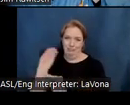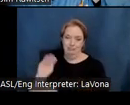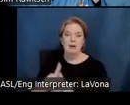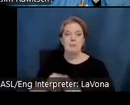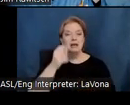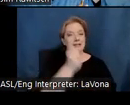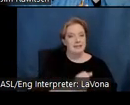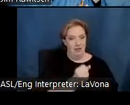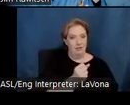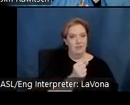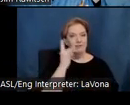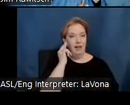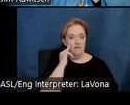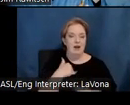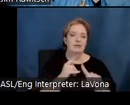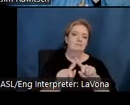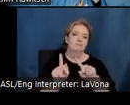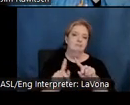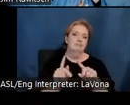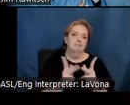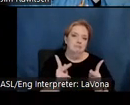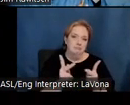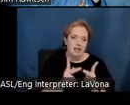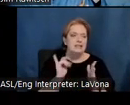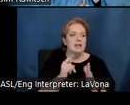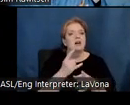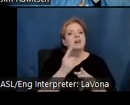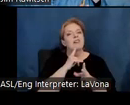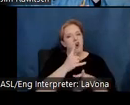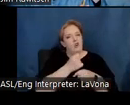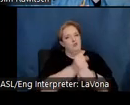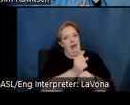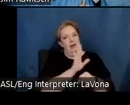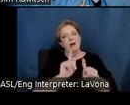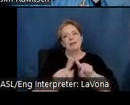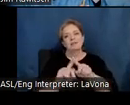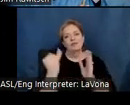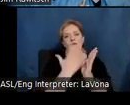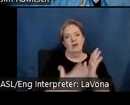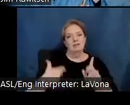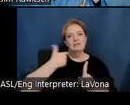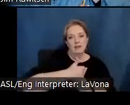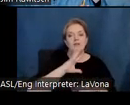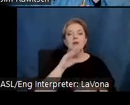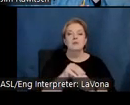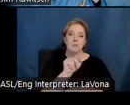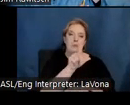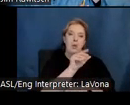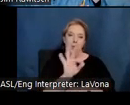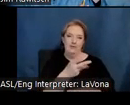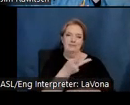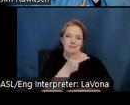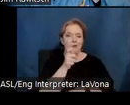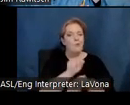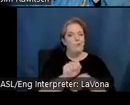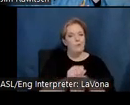by makers like Sam and Alfreda Malou, including several who worked in the decorative arts. Sixty miles